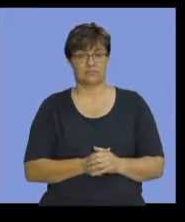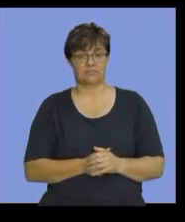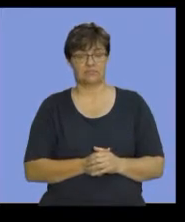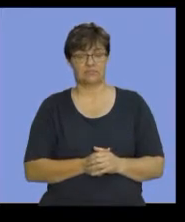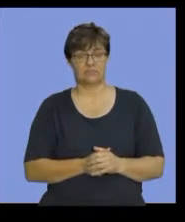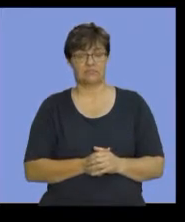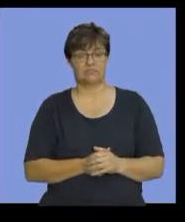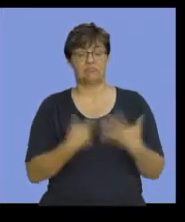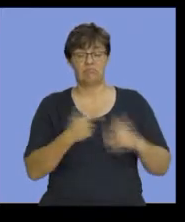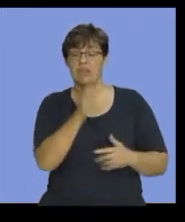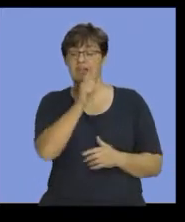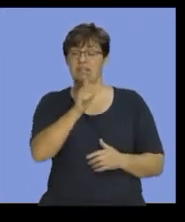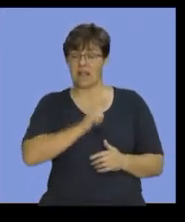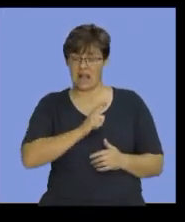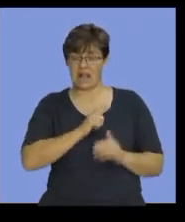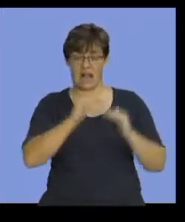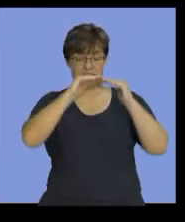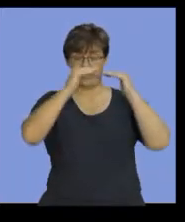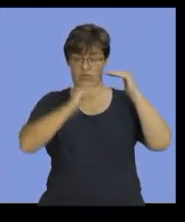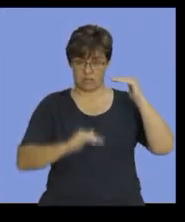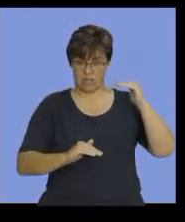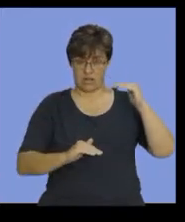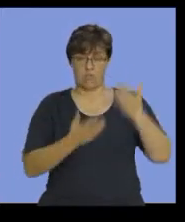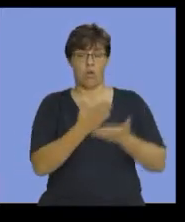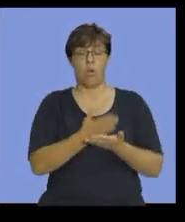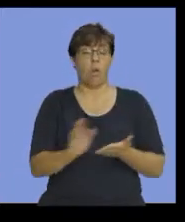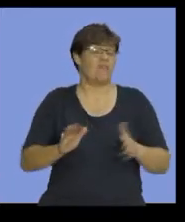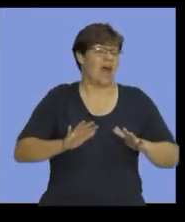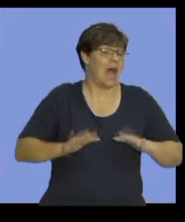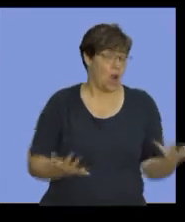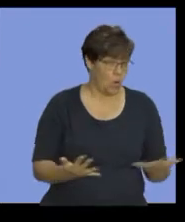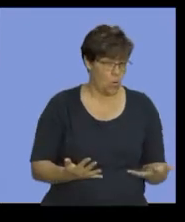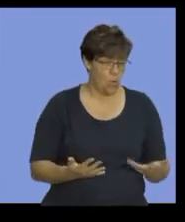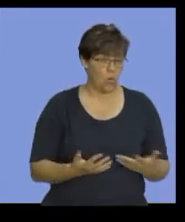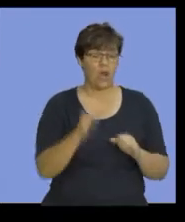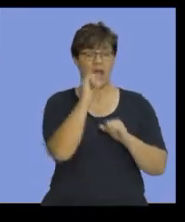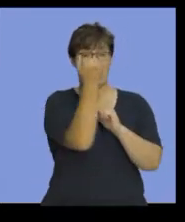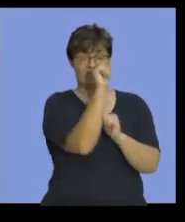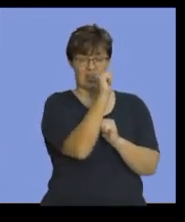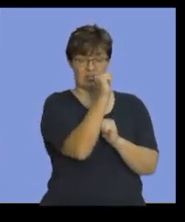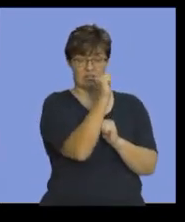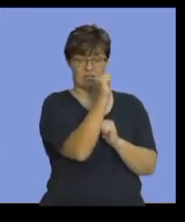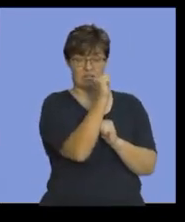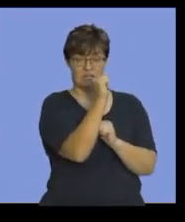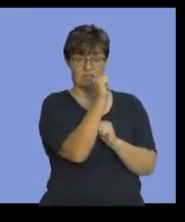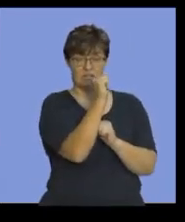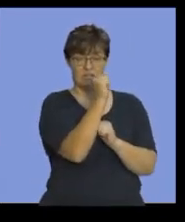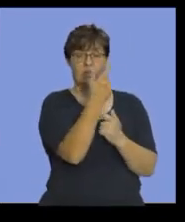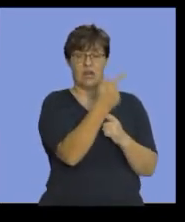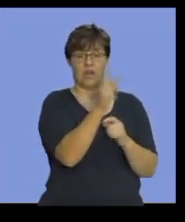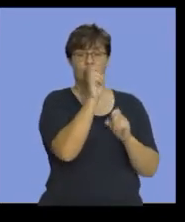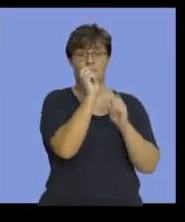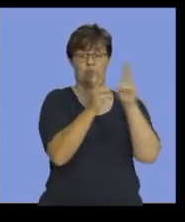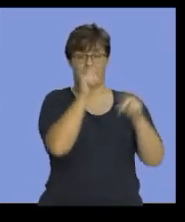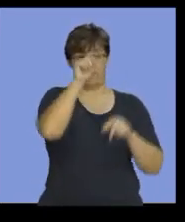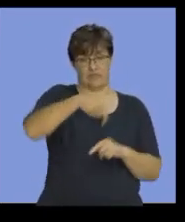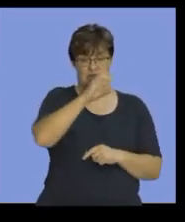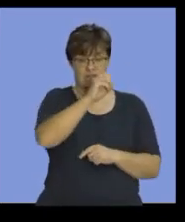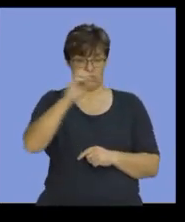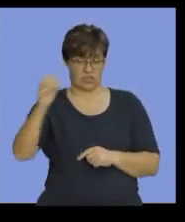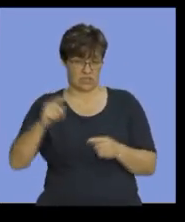We are told depreciation must be written off as follows. Factory machinery, 12,000 rand.